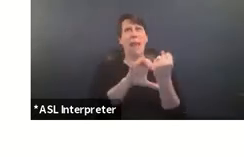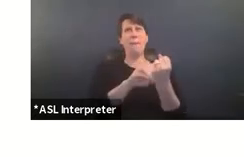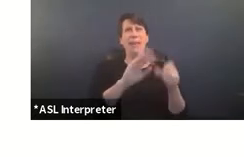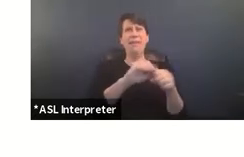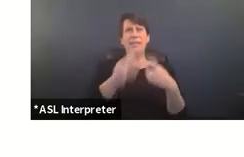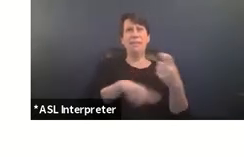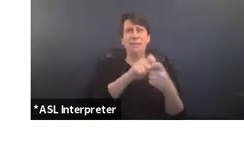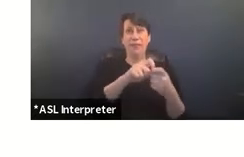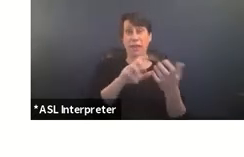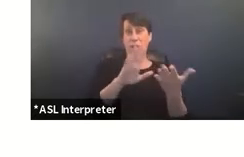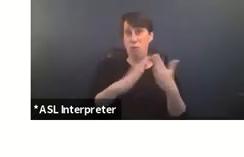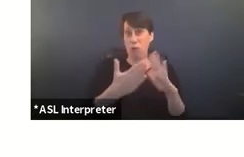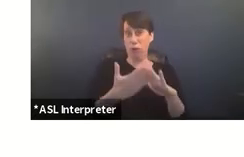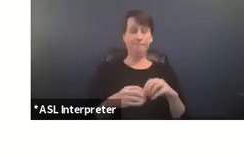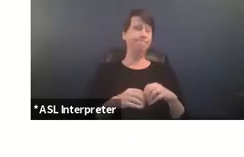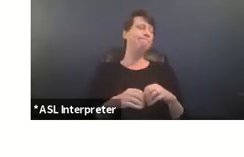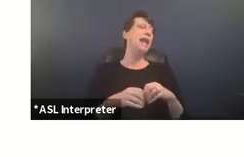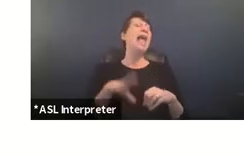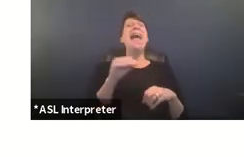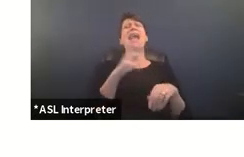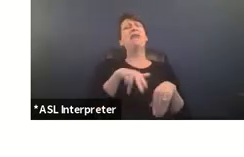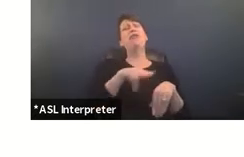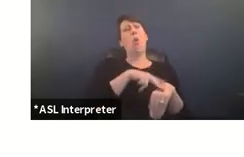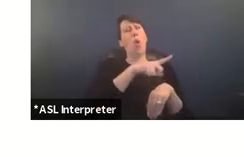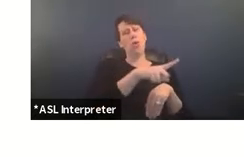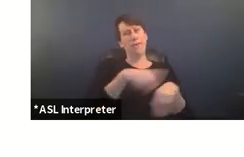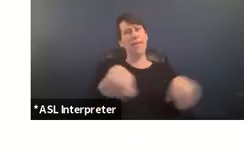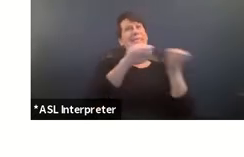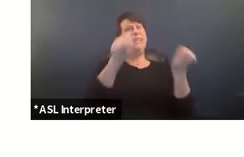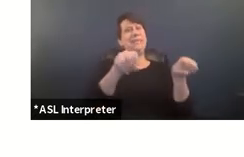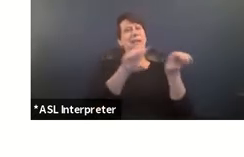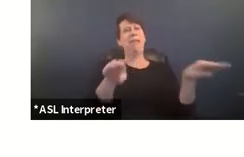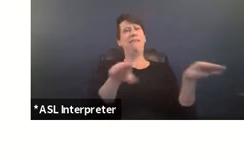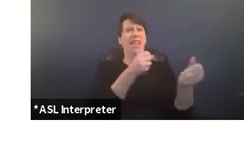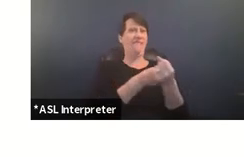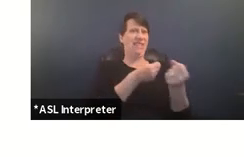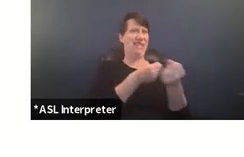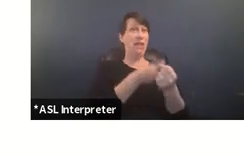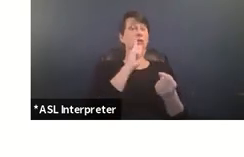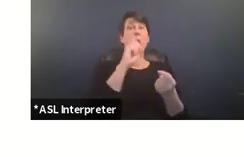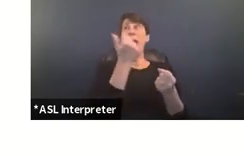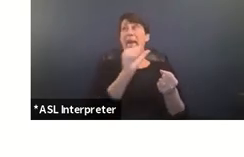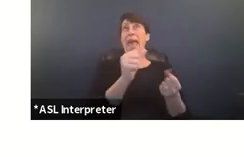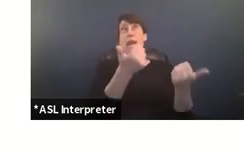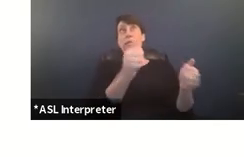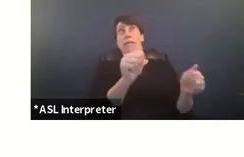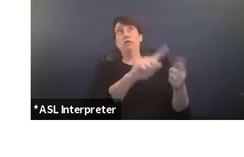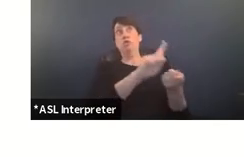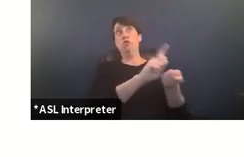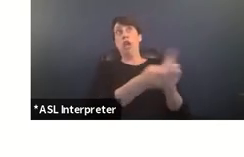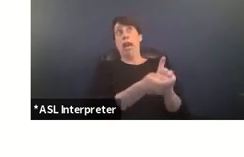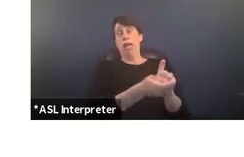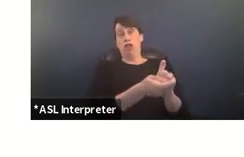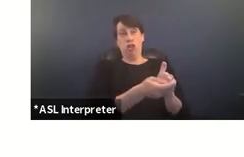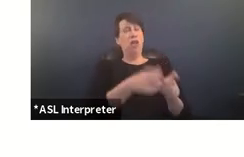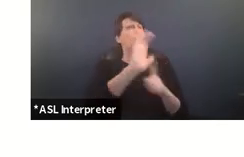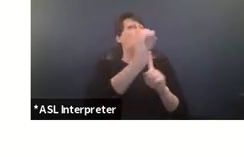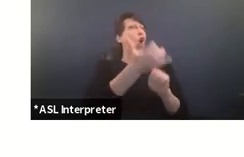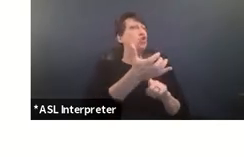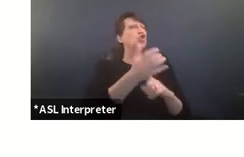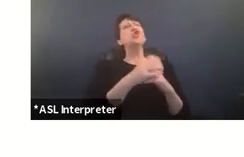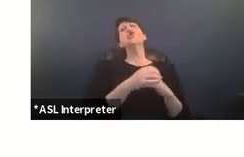community and then of course um system level advocacy so any attempt to change um the culture